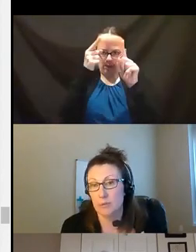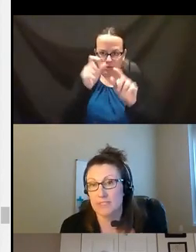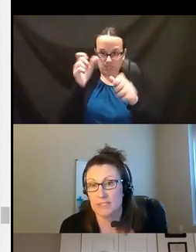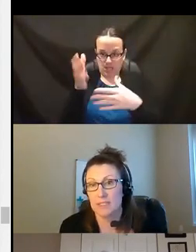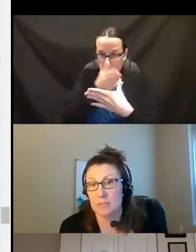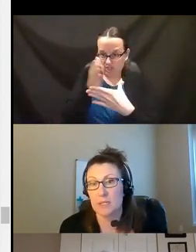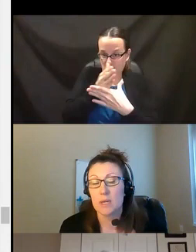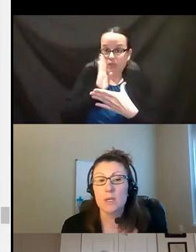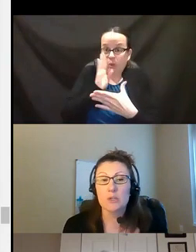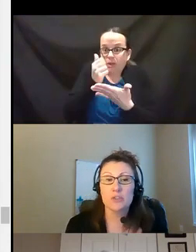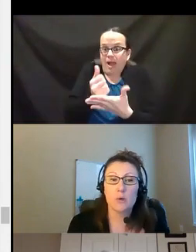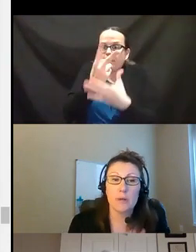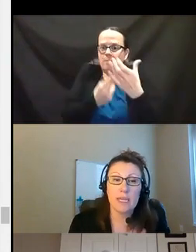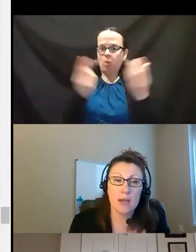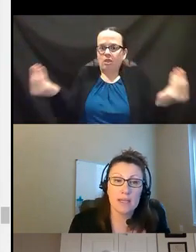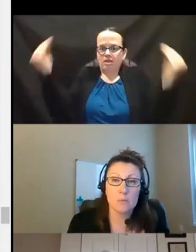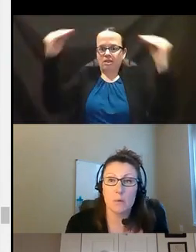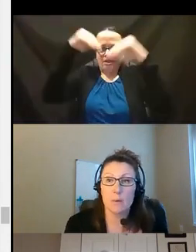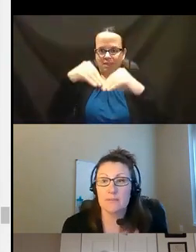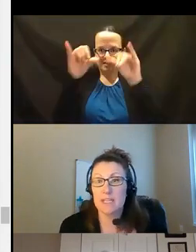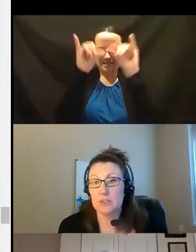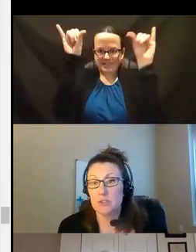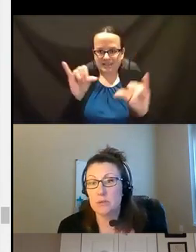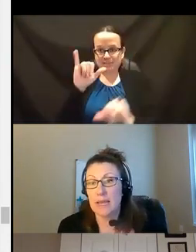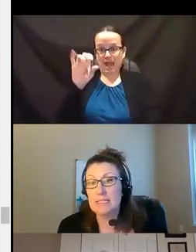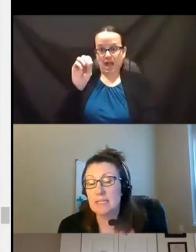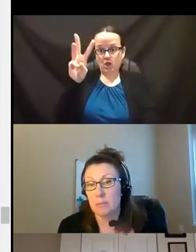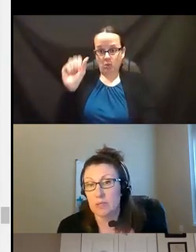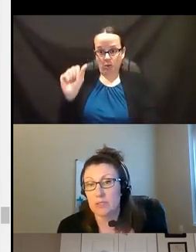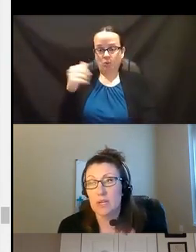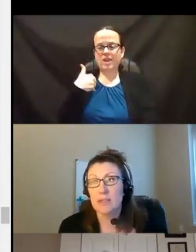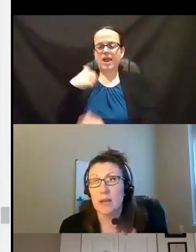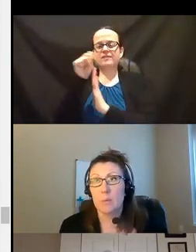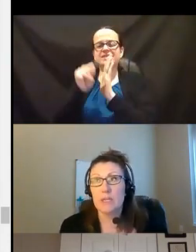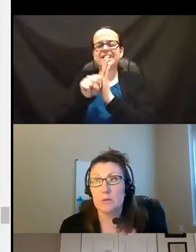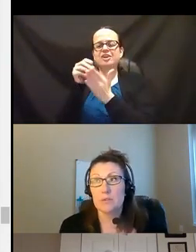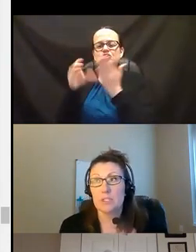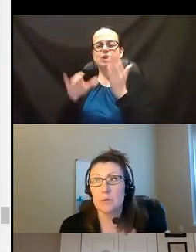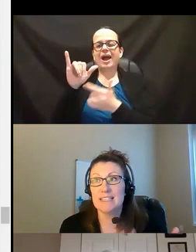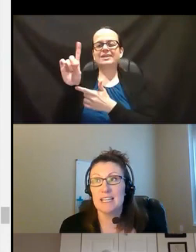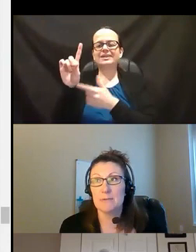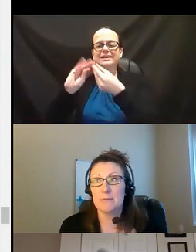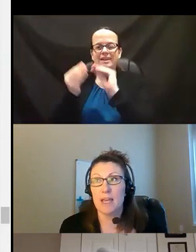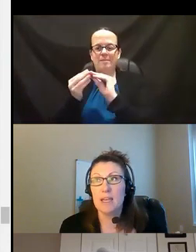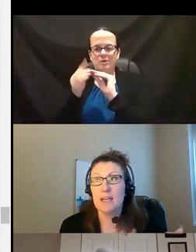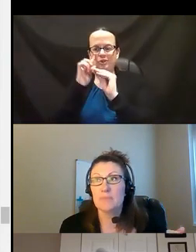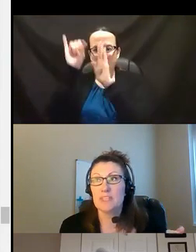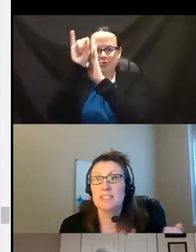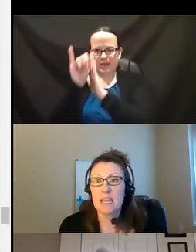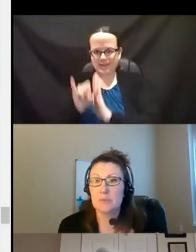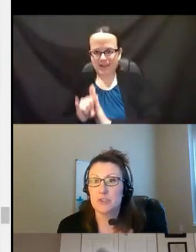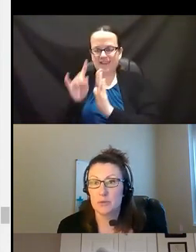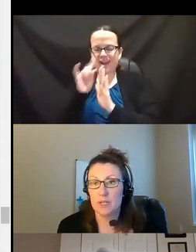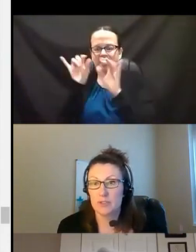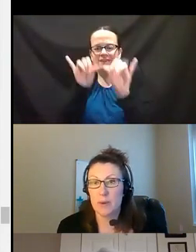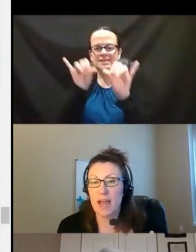help both systems. So in Iowa, we have state student ID numbers that we use to identify the